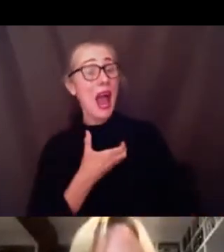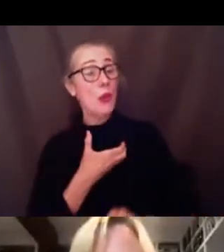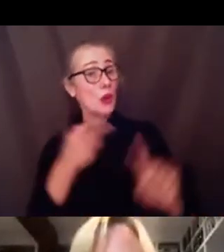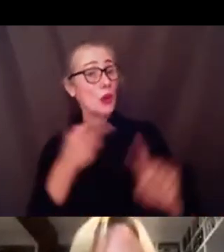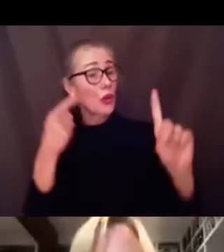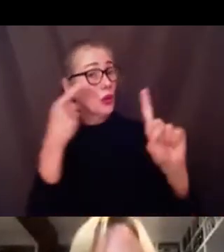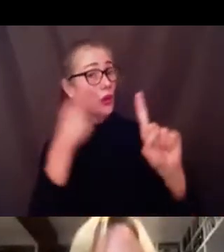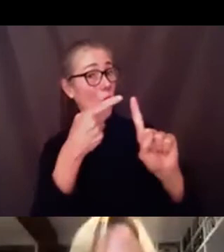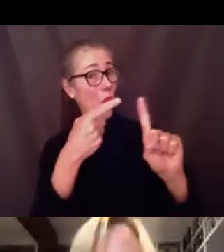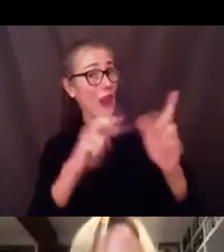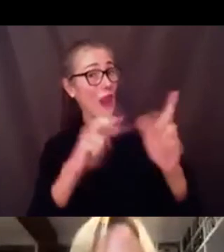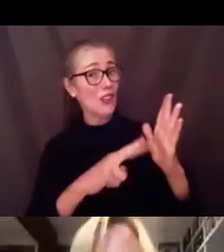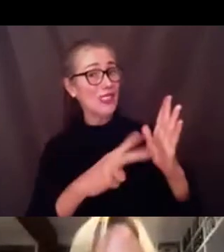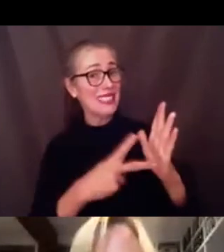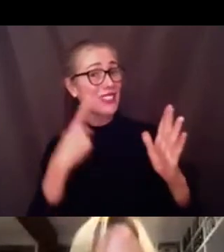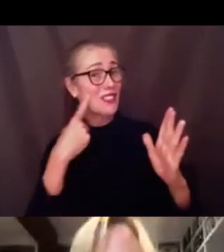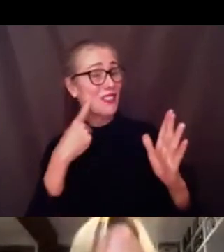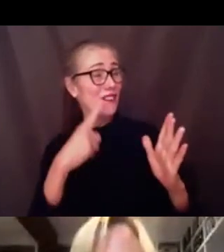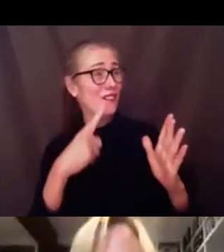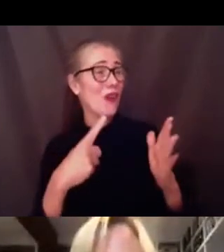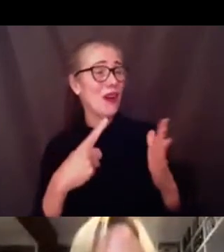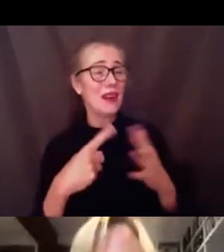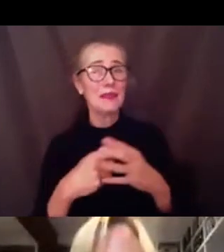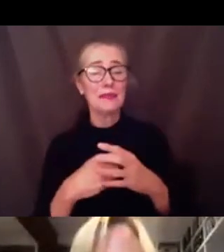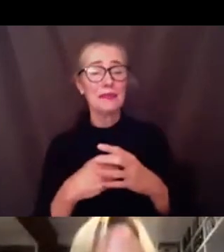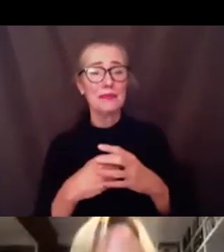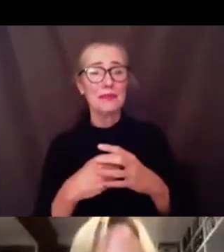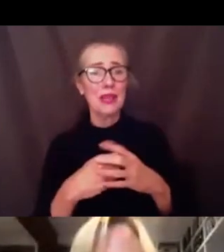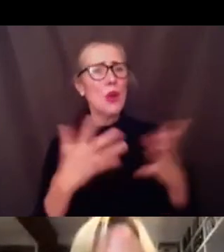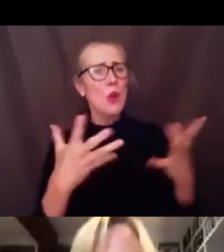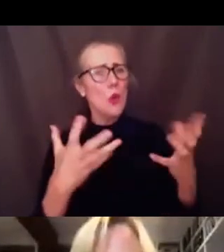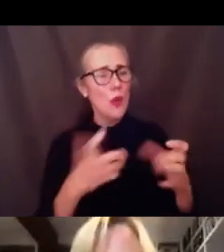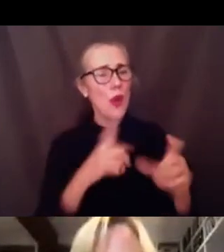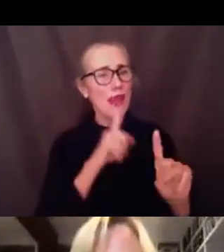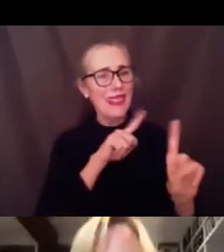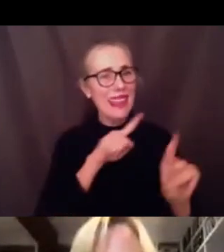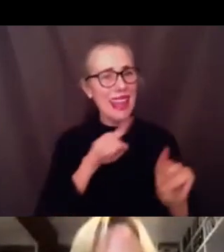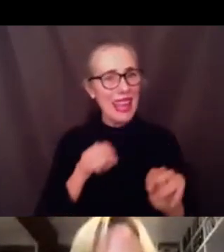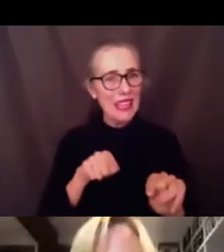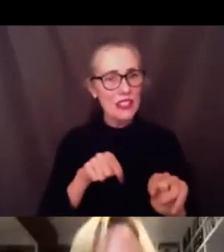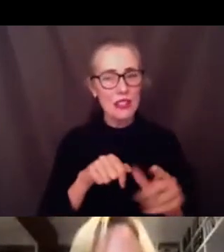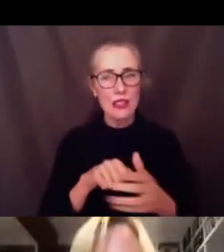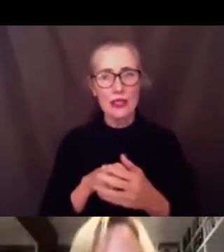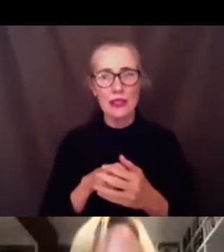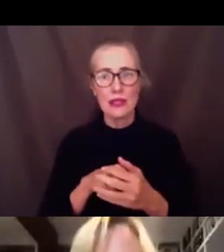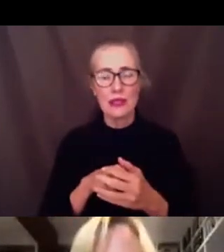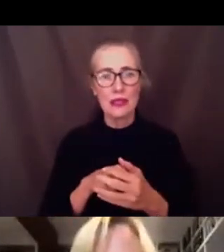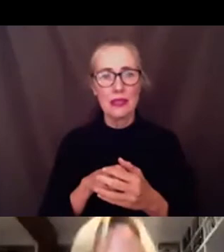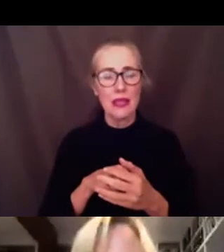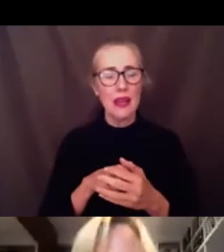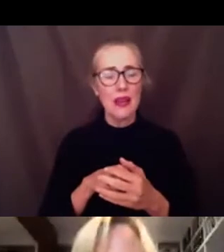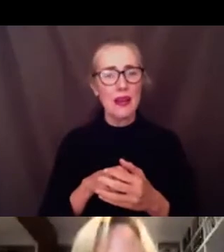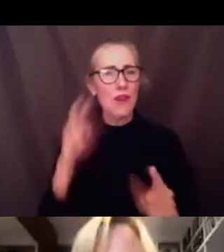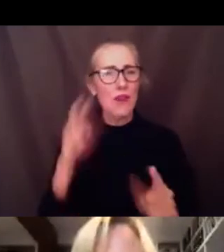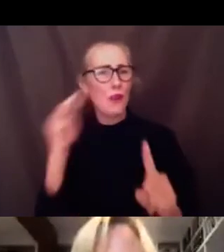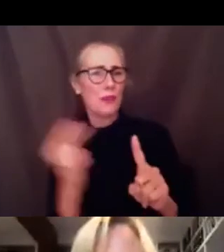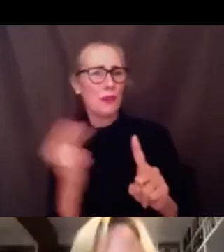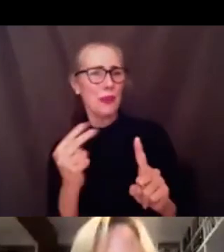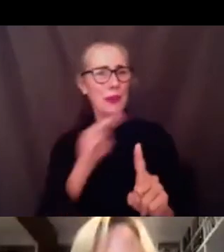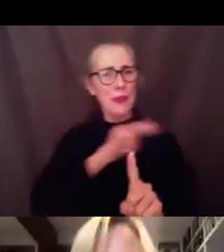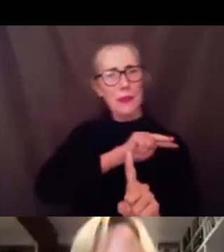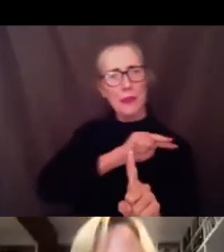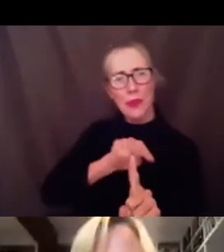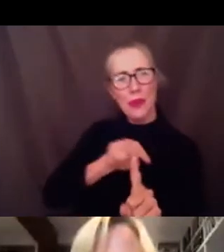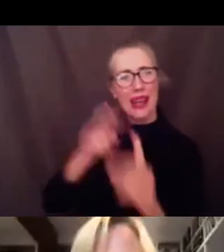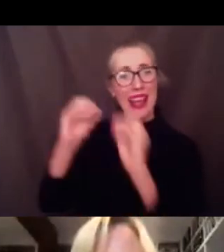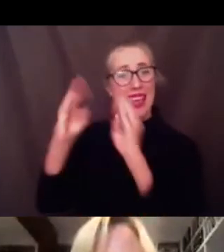uh getting a answer to the other side of the conversation from the students perspective